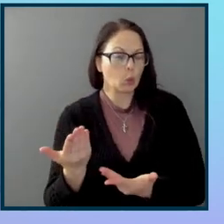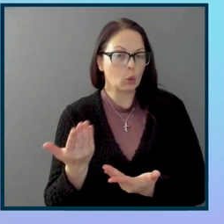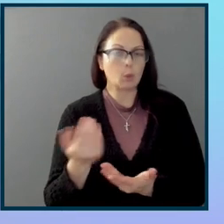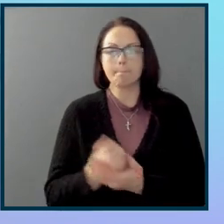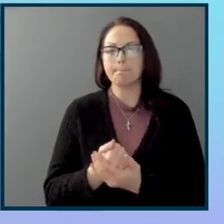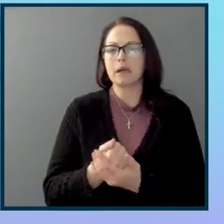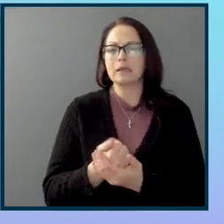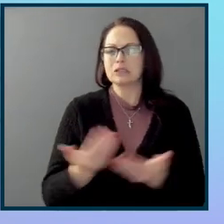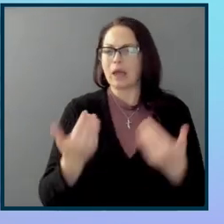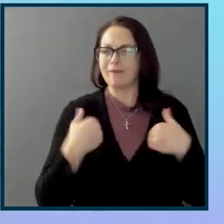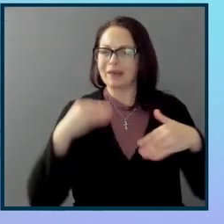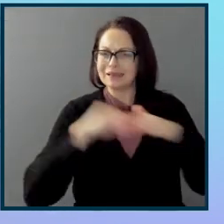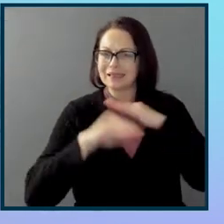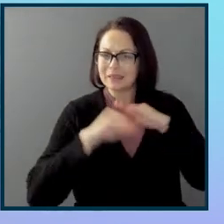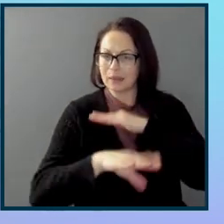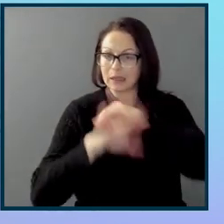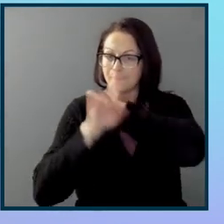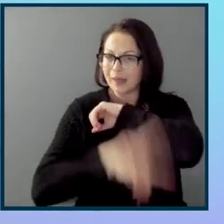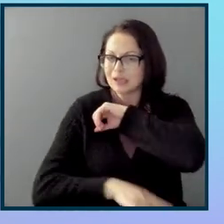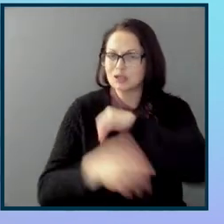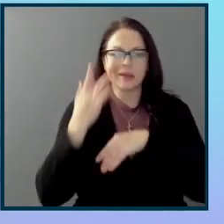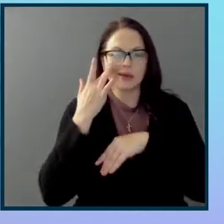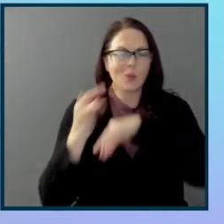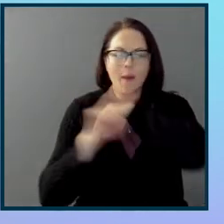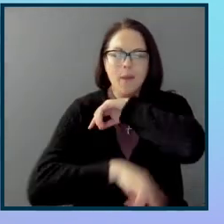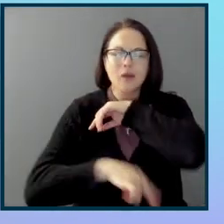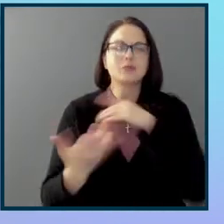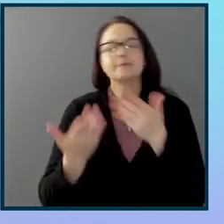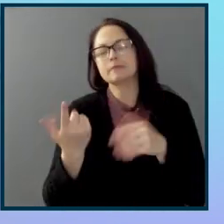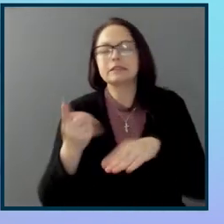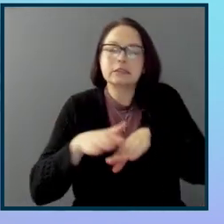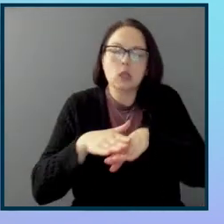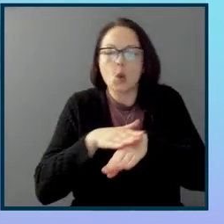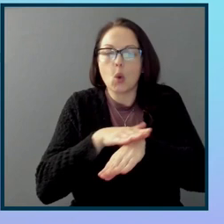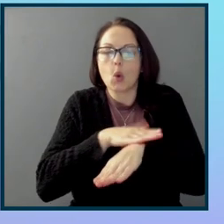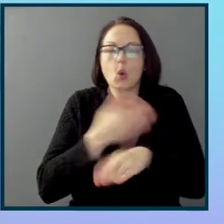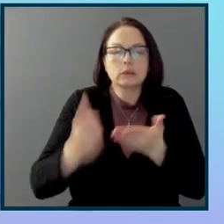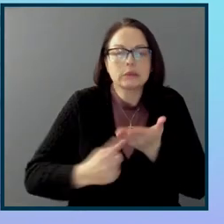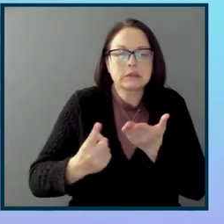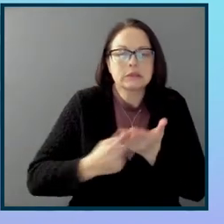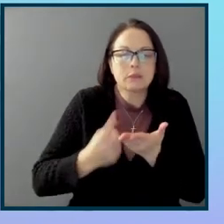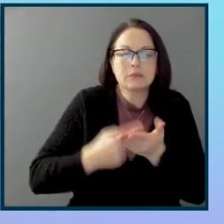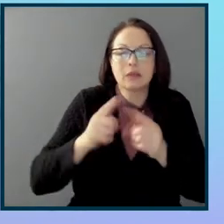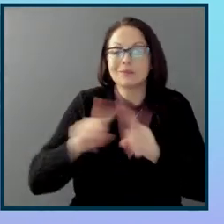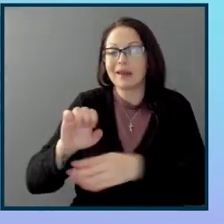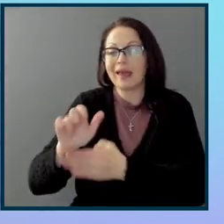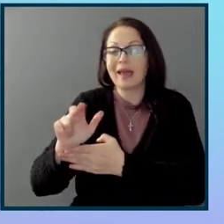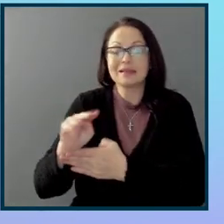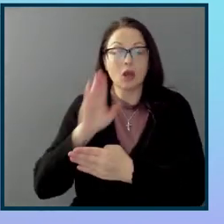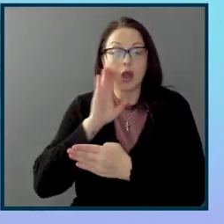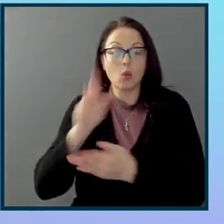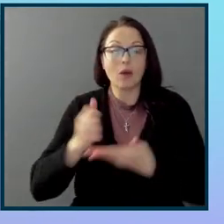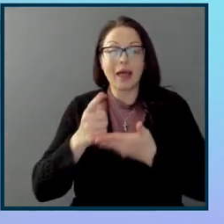a punishment because it's hard and slows you down, Axcon actually inspires you.